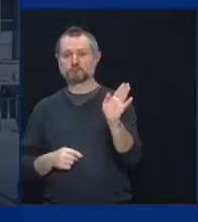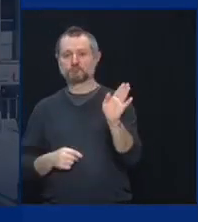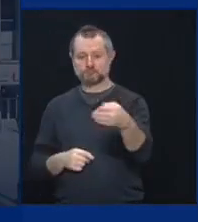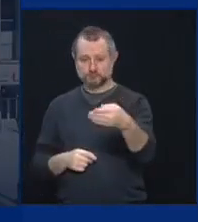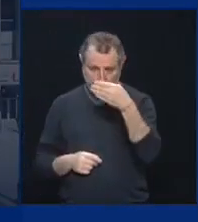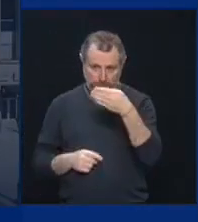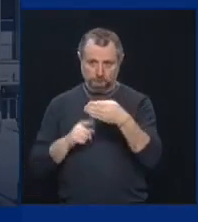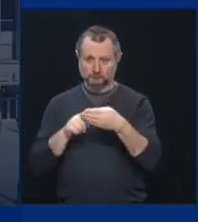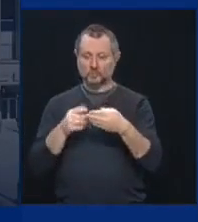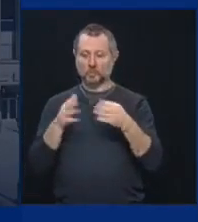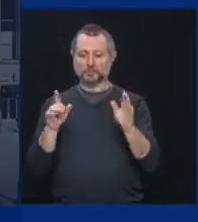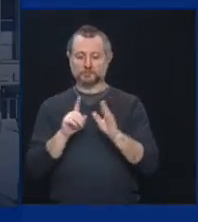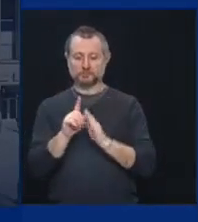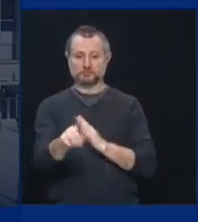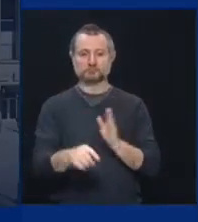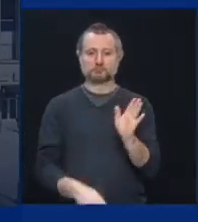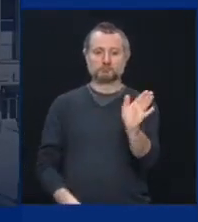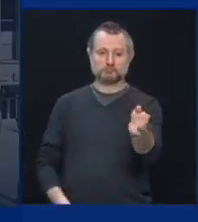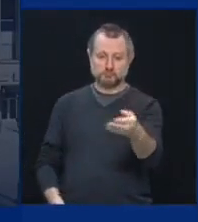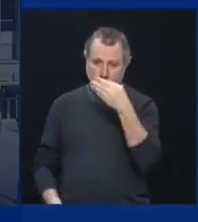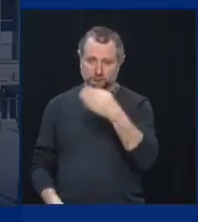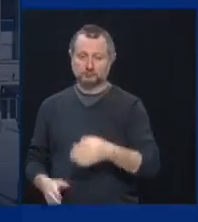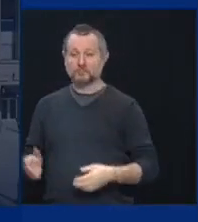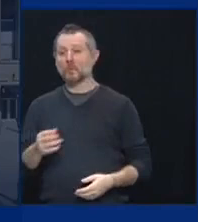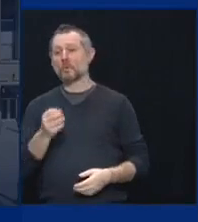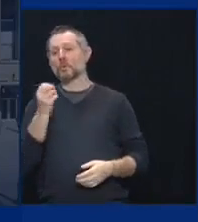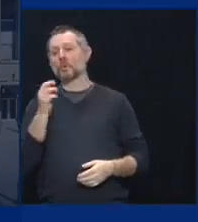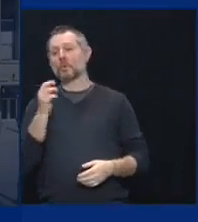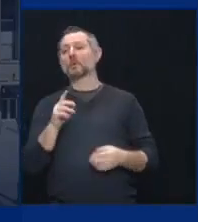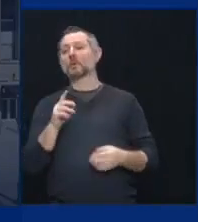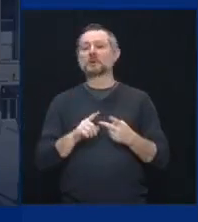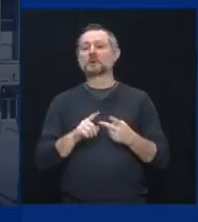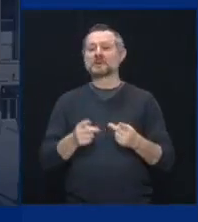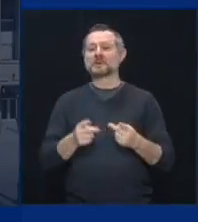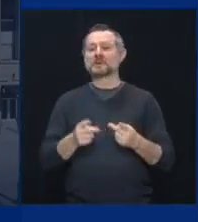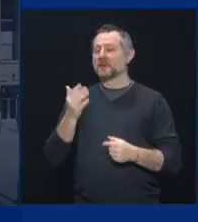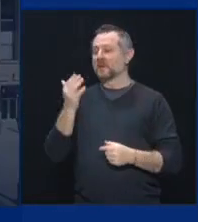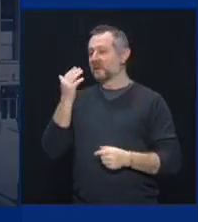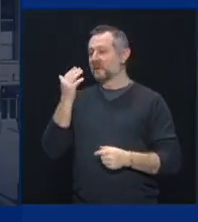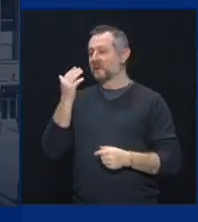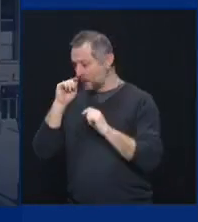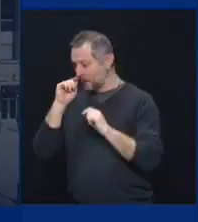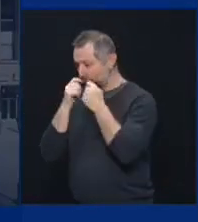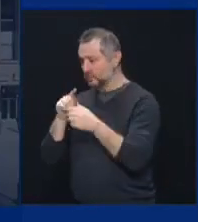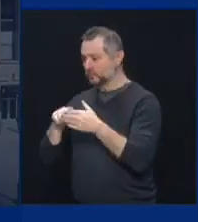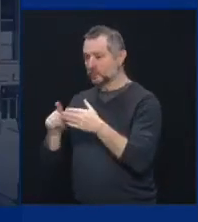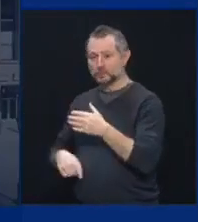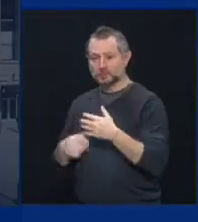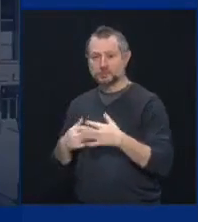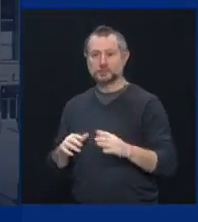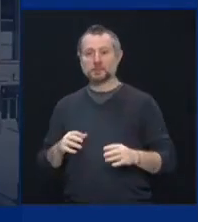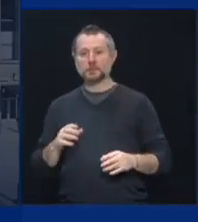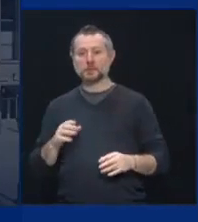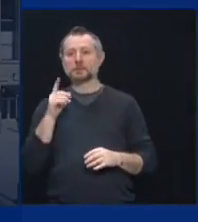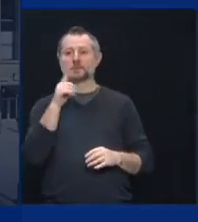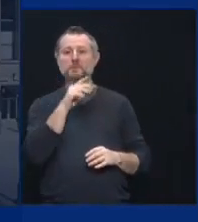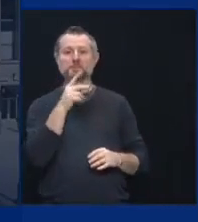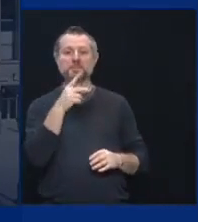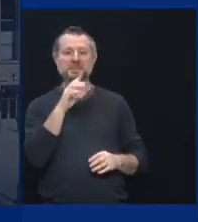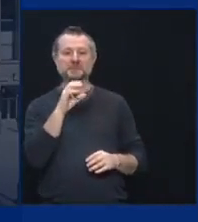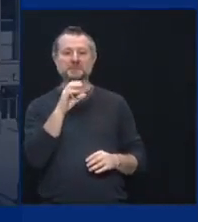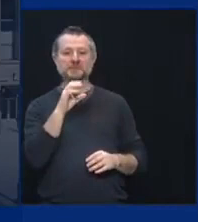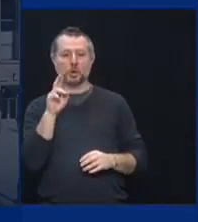it opens. You can take a rapid test. You can take a PCR test. But we're going to have testing as a precaution. As time